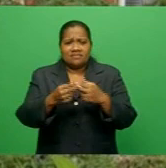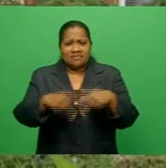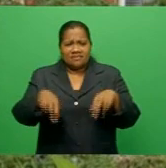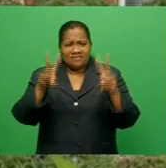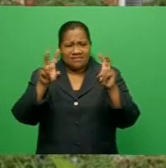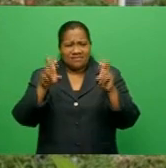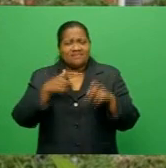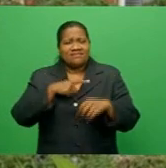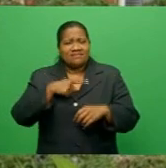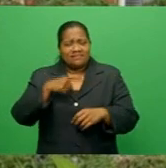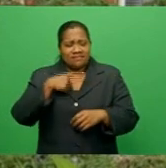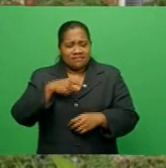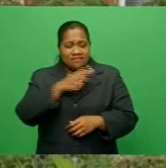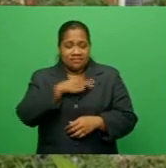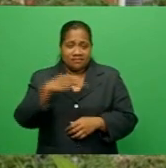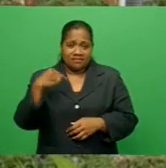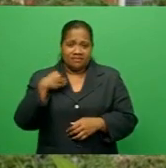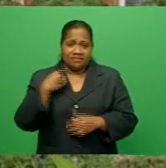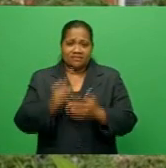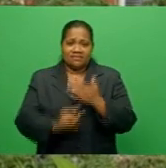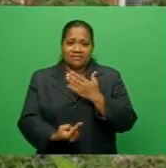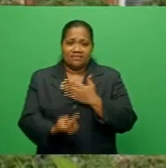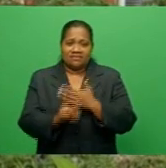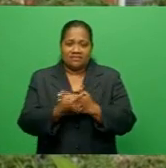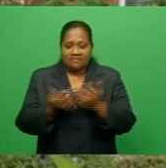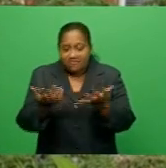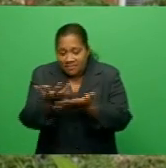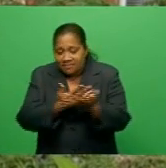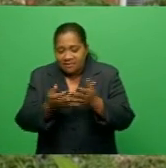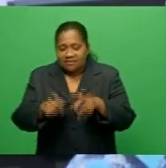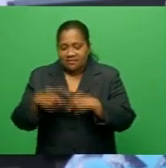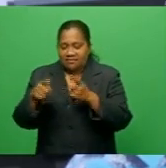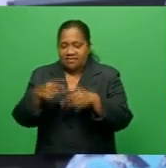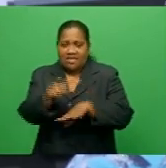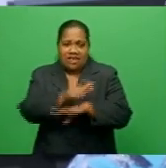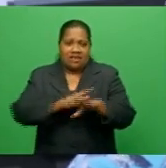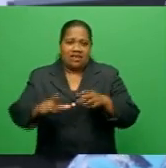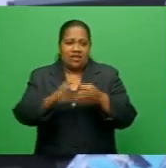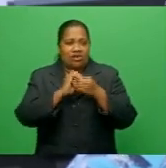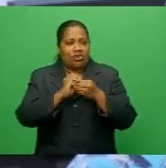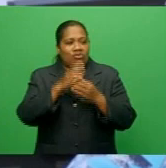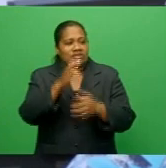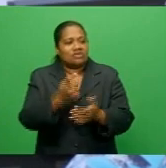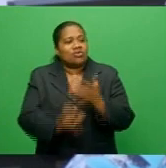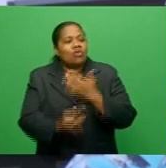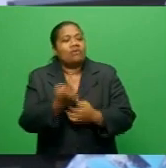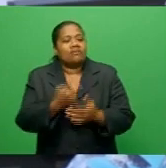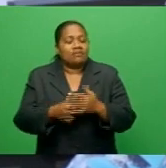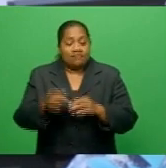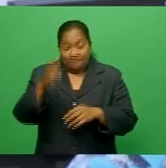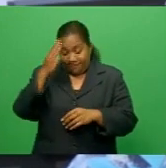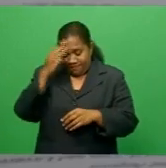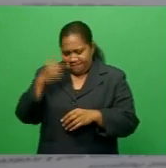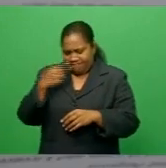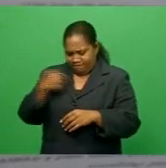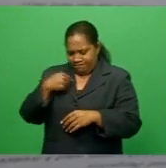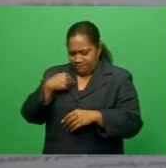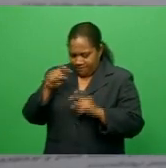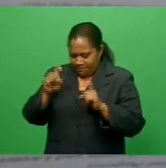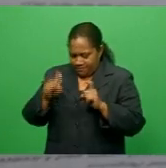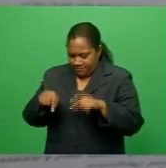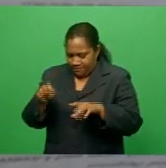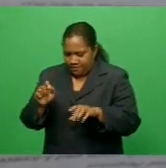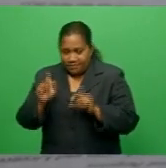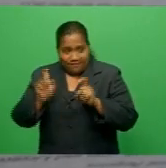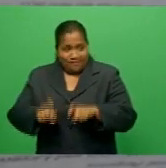ministry has to negotiate with different land owners. in their mind they're saying I'm living here, so good